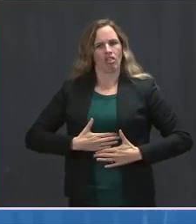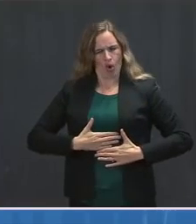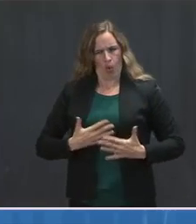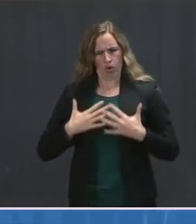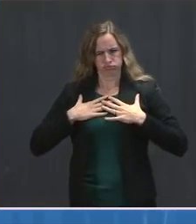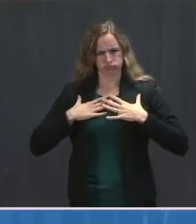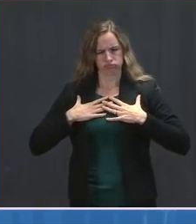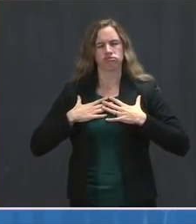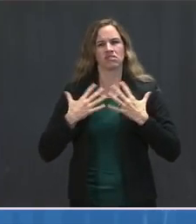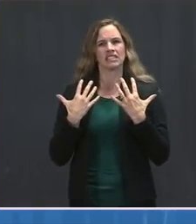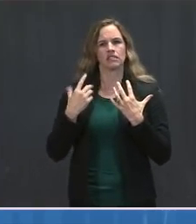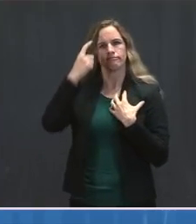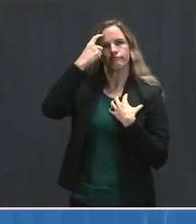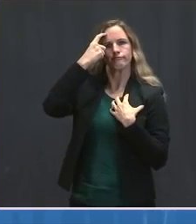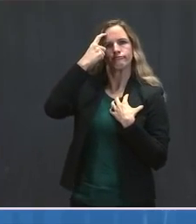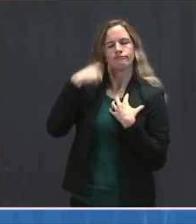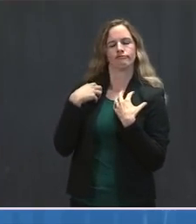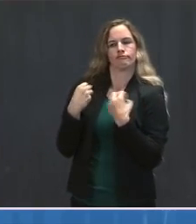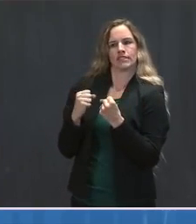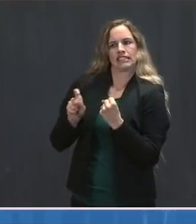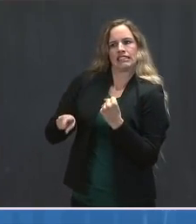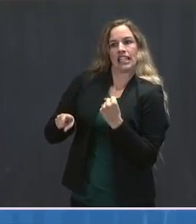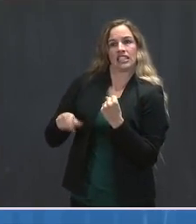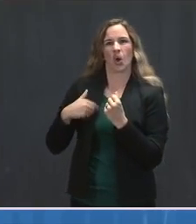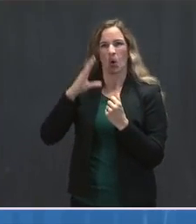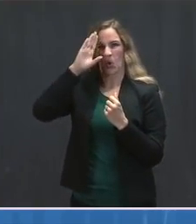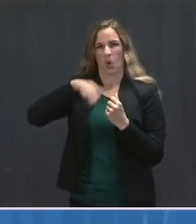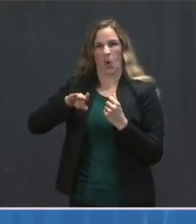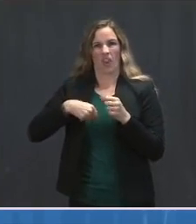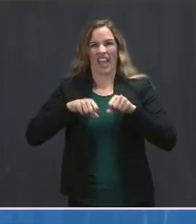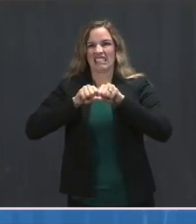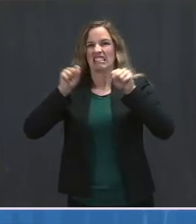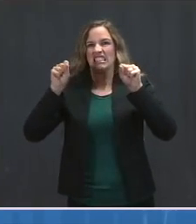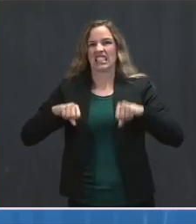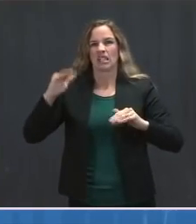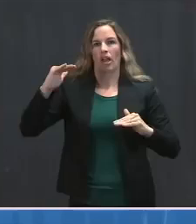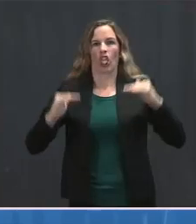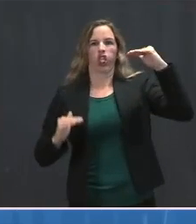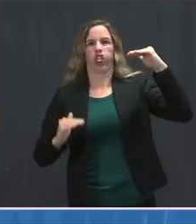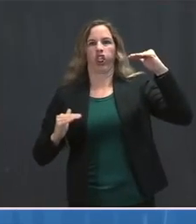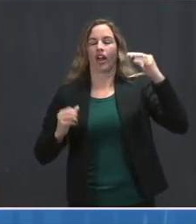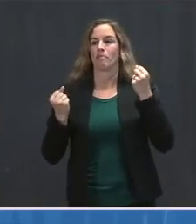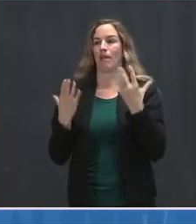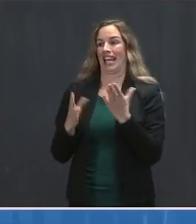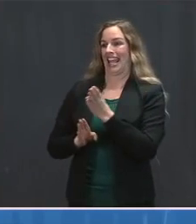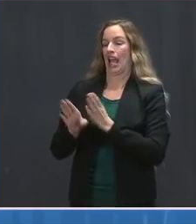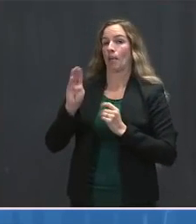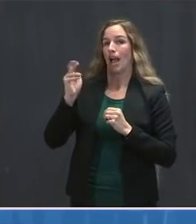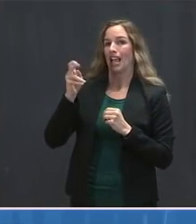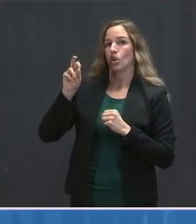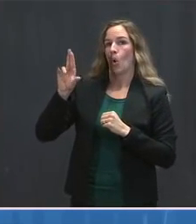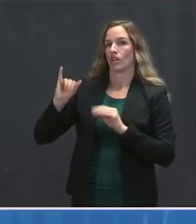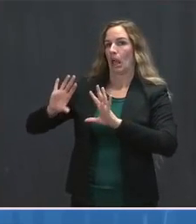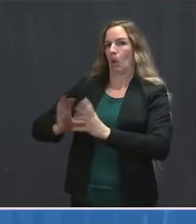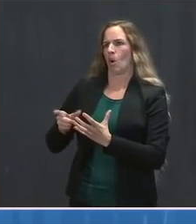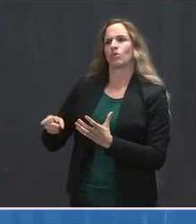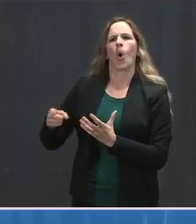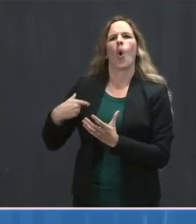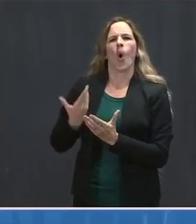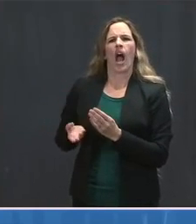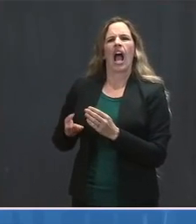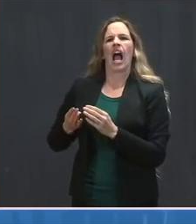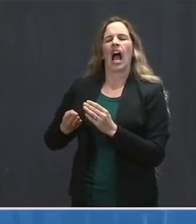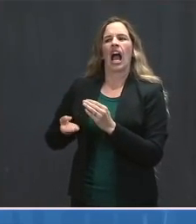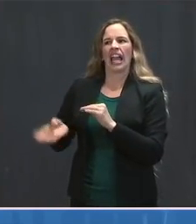longstanding systemic health and social inequities have put many racial and ethnic minority groups at increased risk for poor